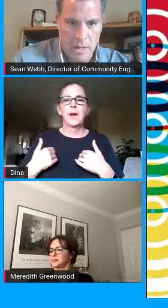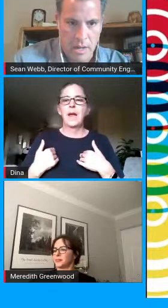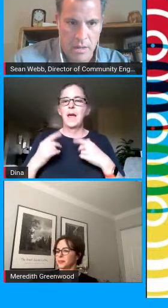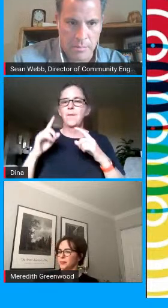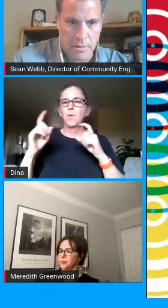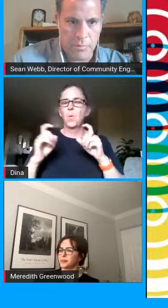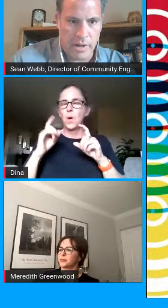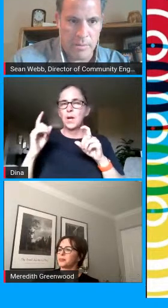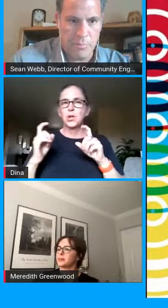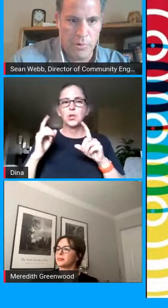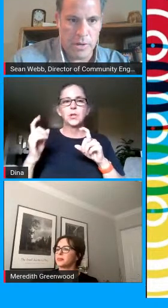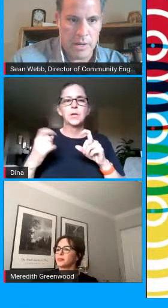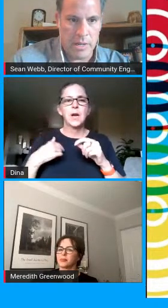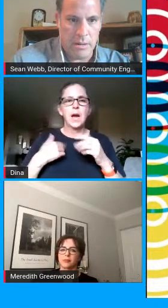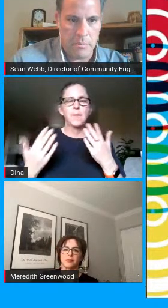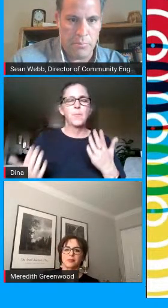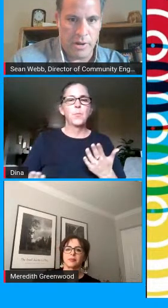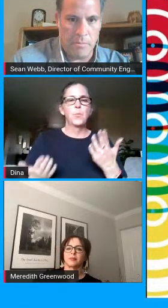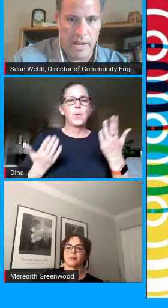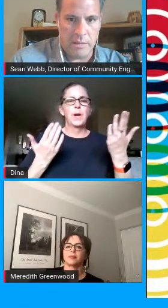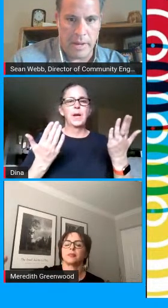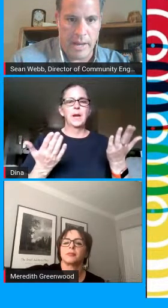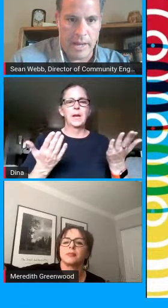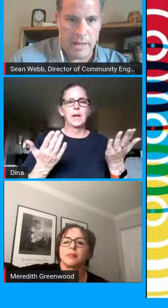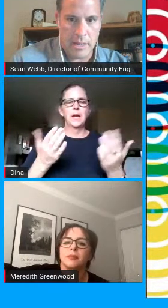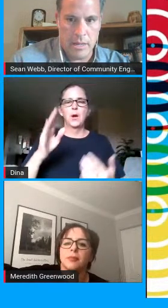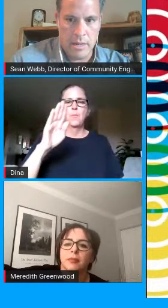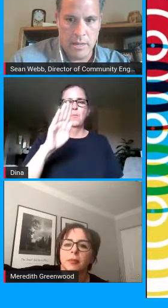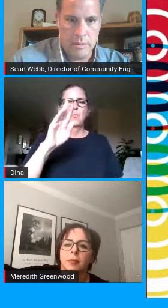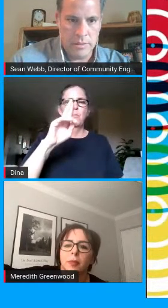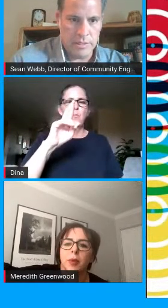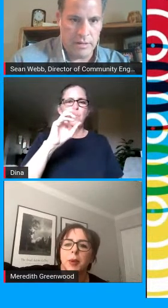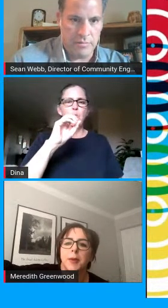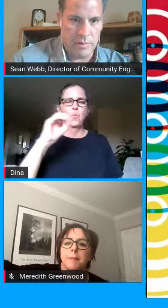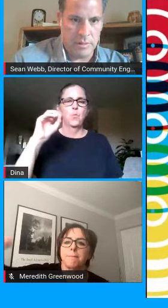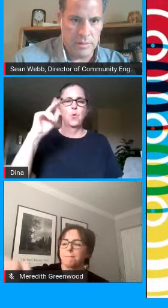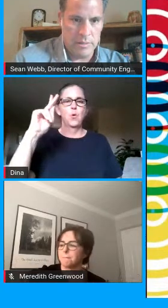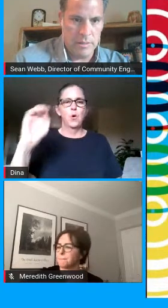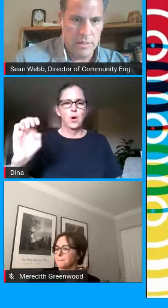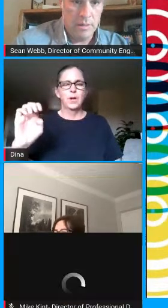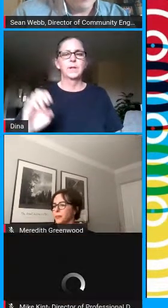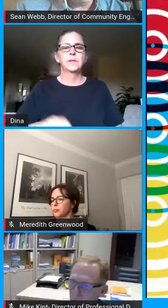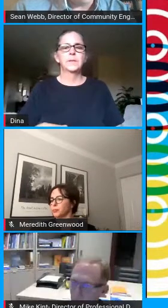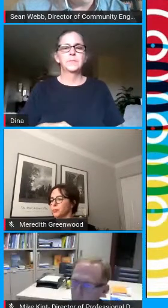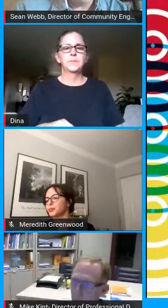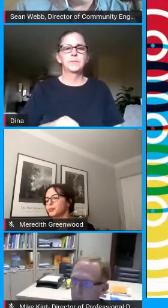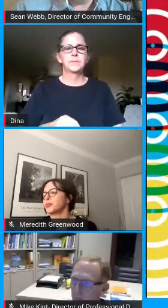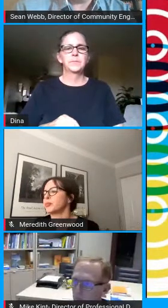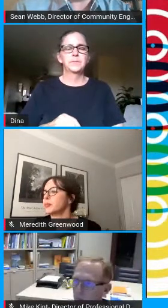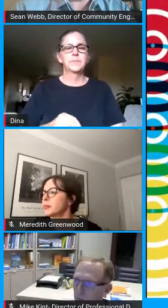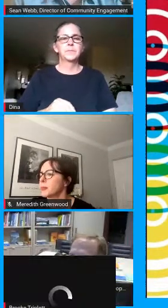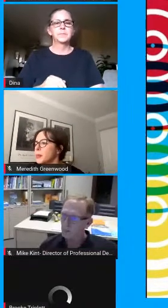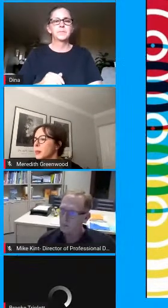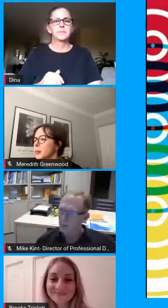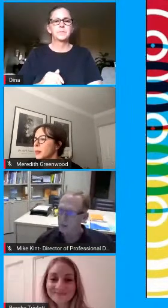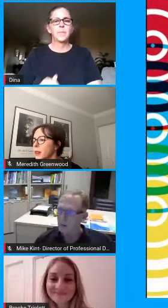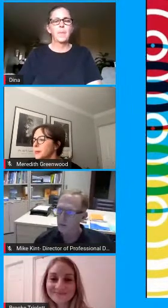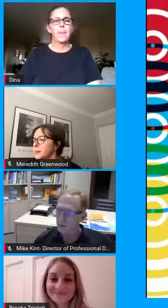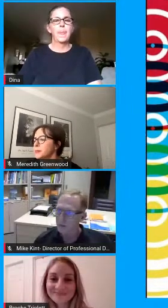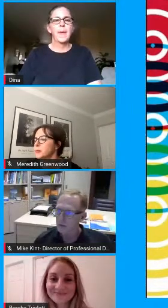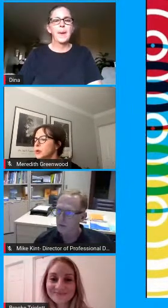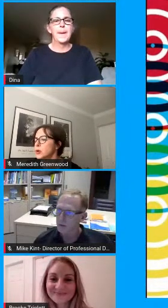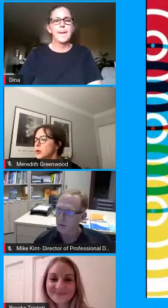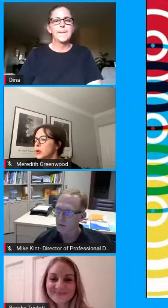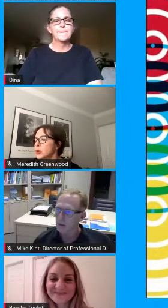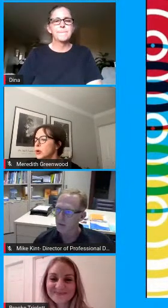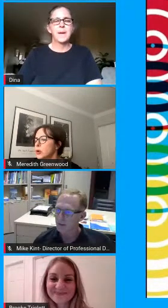up i'm going to bring on brooke and bring mike back just have we got mike here coming on and we got